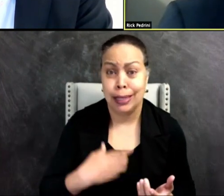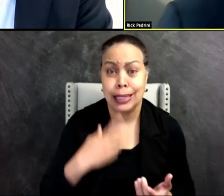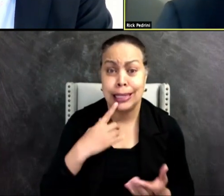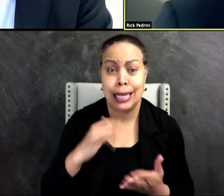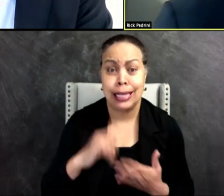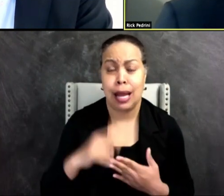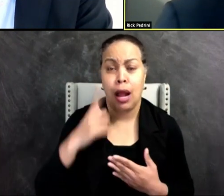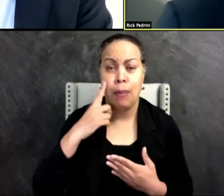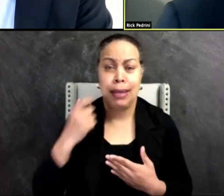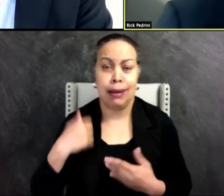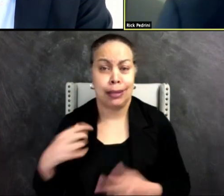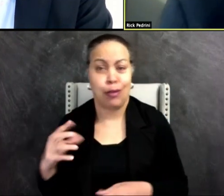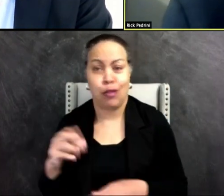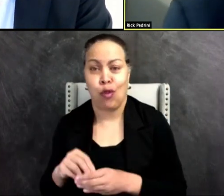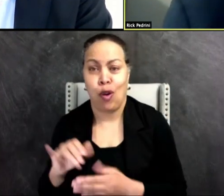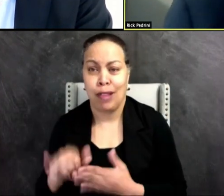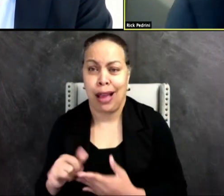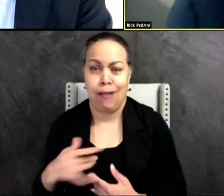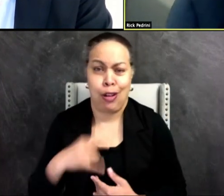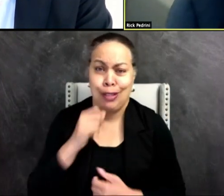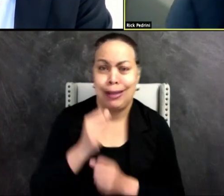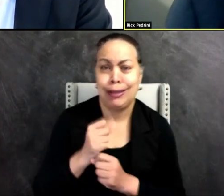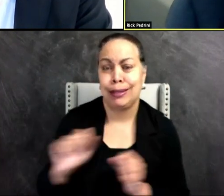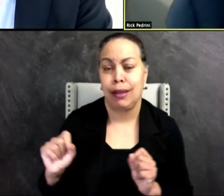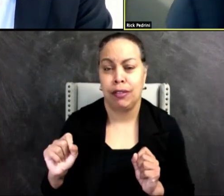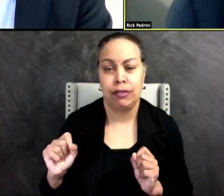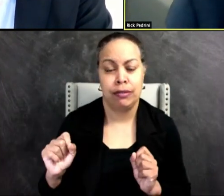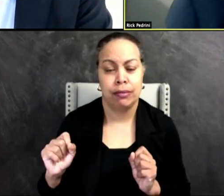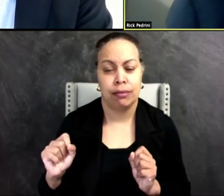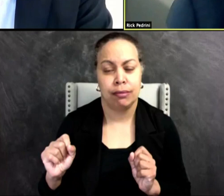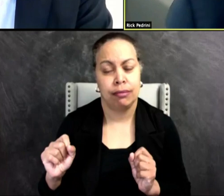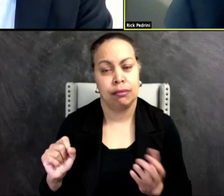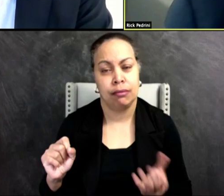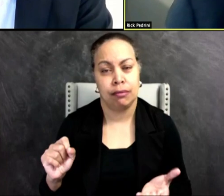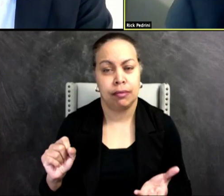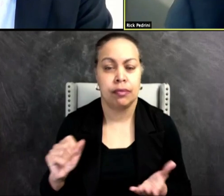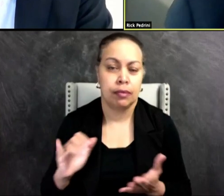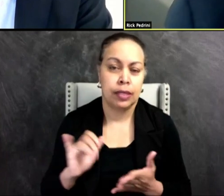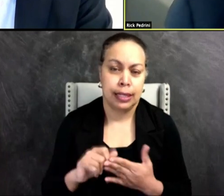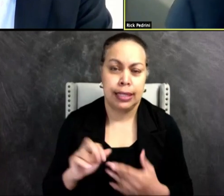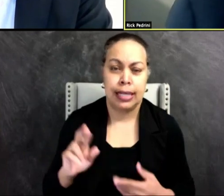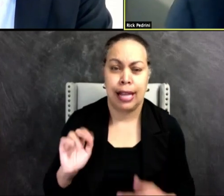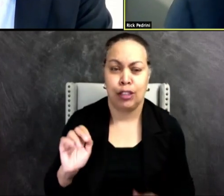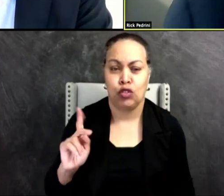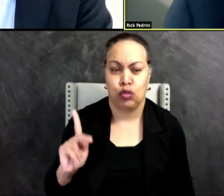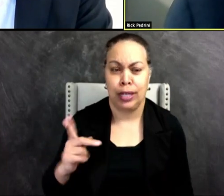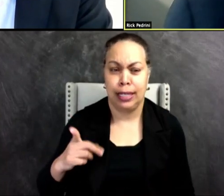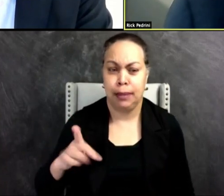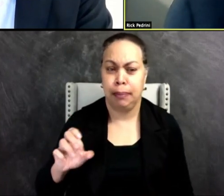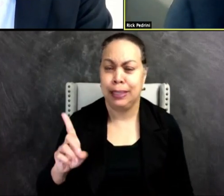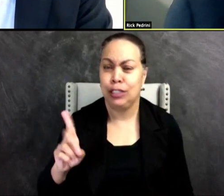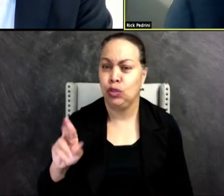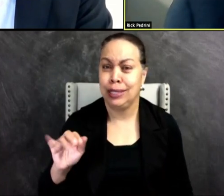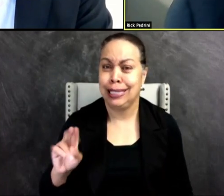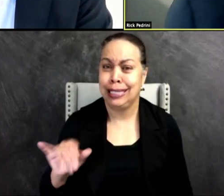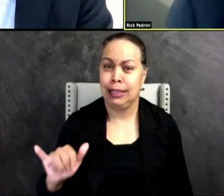I was a part of it, they felt unsafe. I mean, that was, that was Rick Pedrini. That was Rick Pedrini at work,